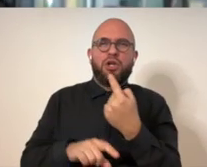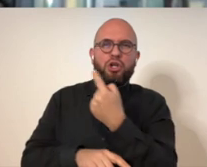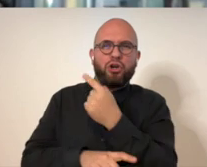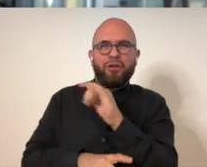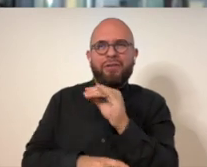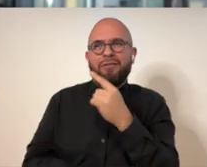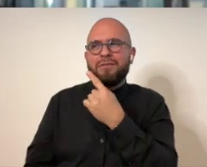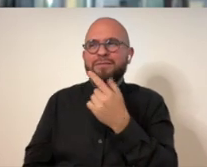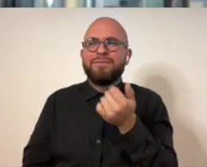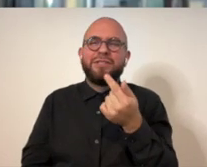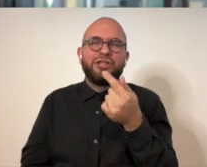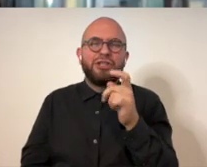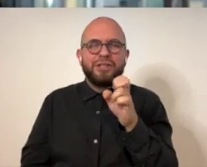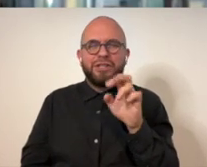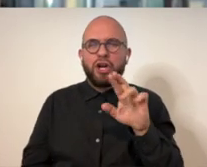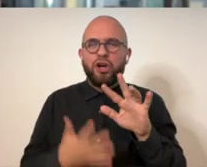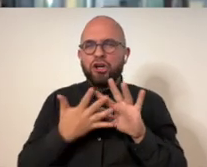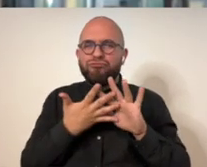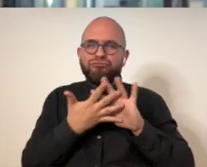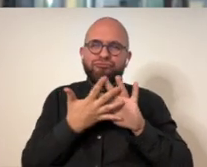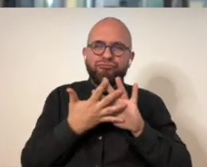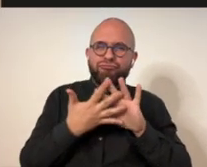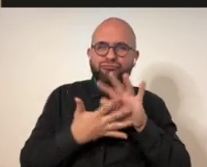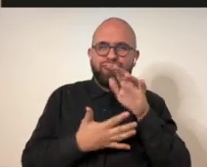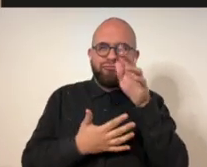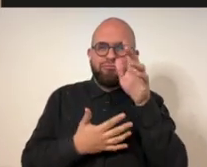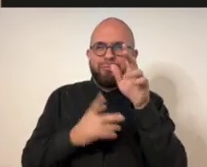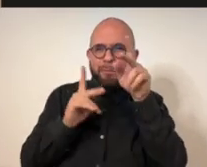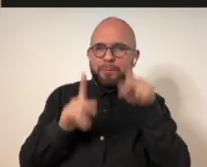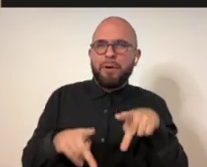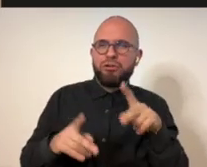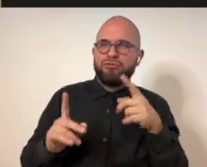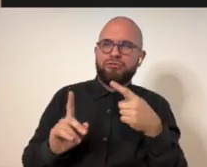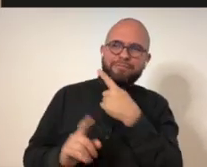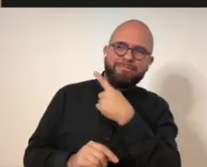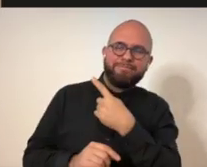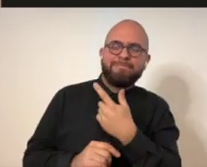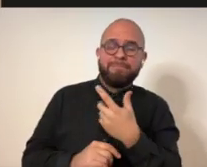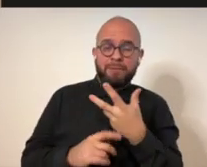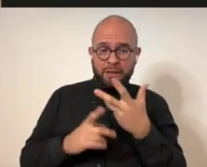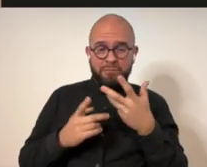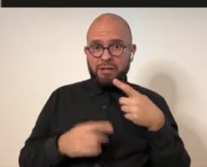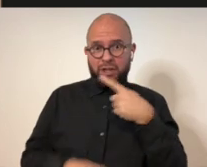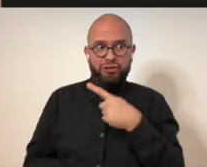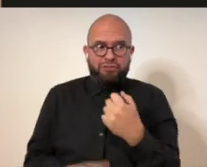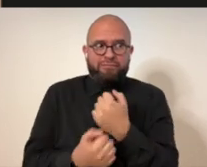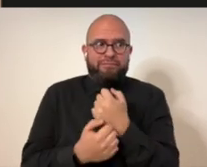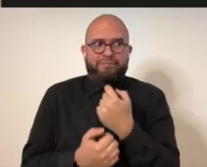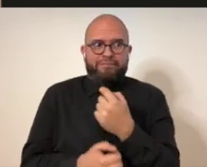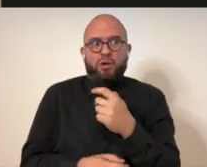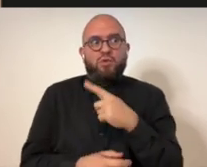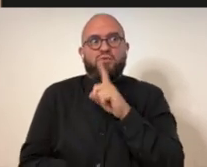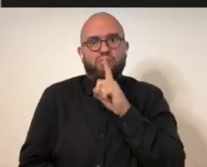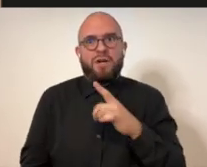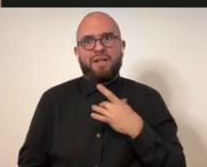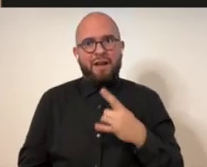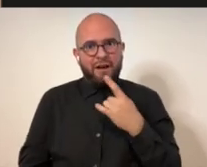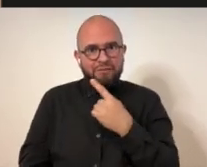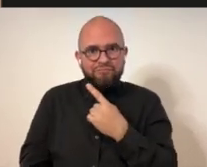And I did painting based on her and it's kind of a gender ambiguous person in it.